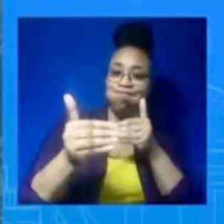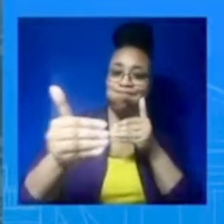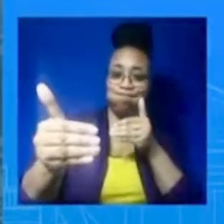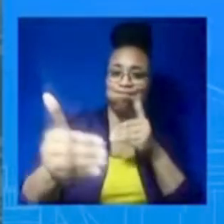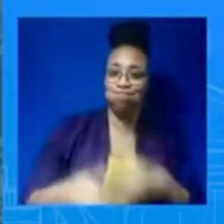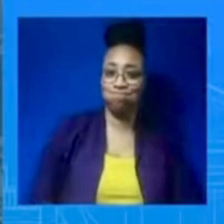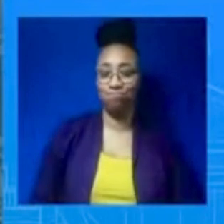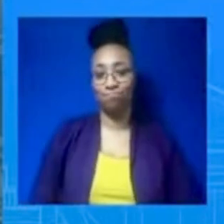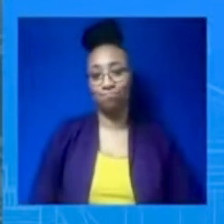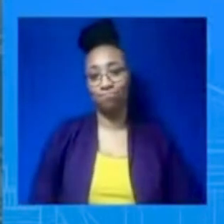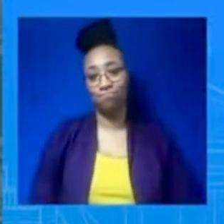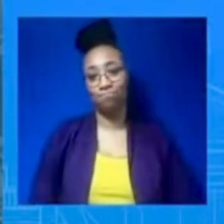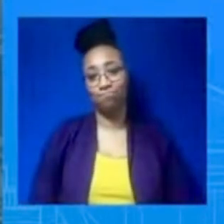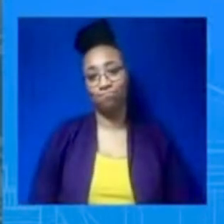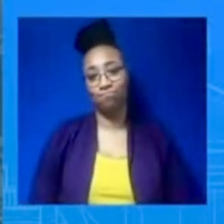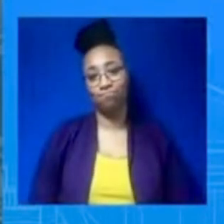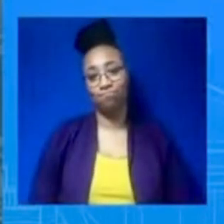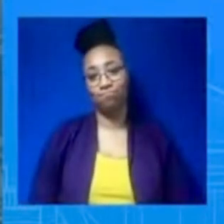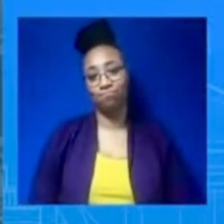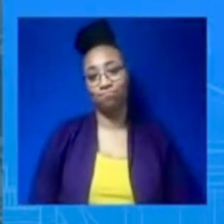Oh, we're back to my age again.